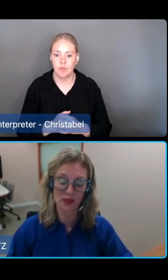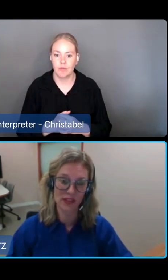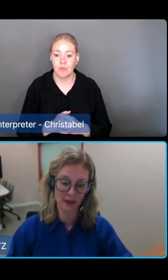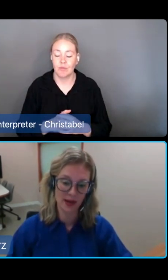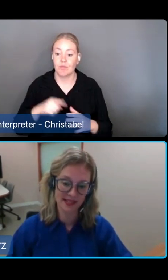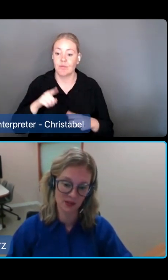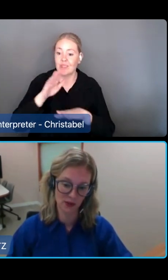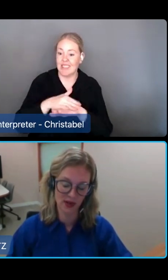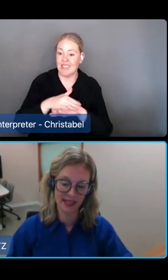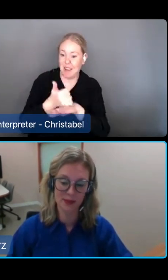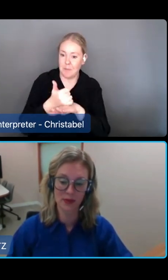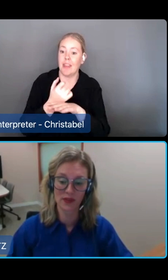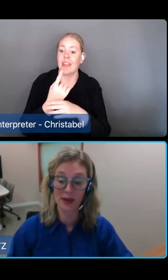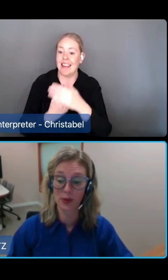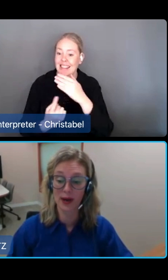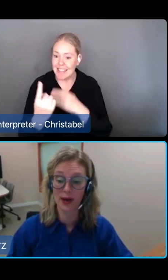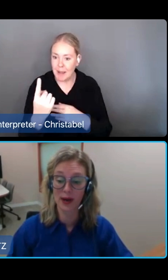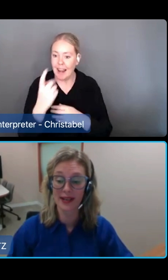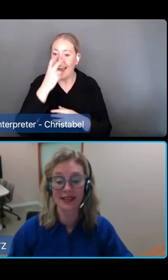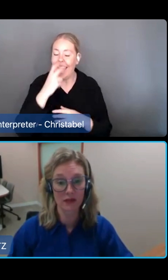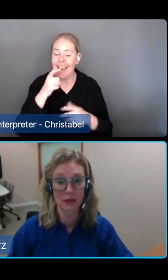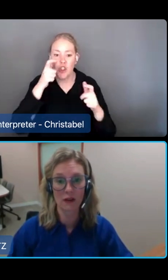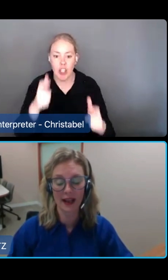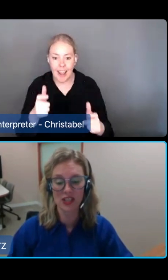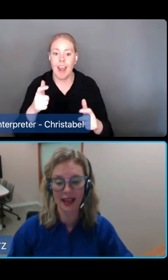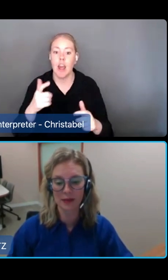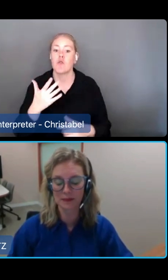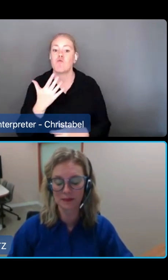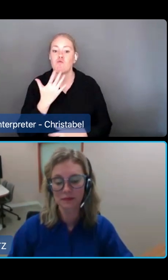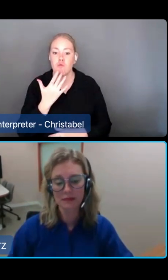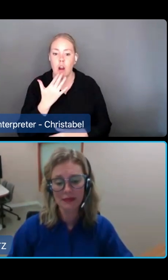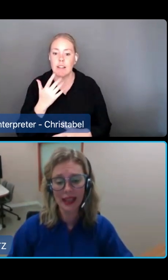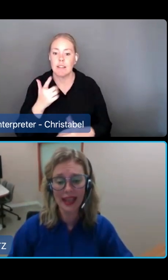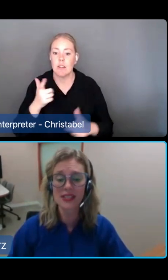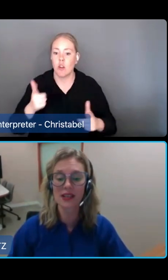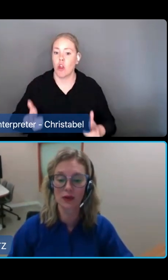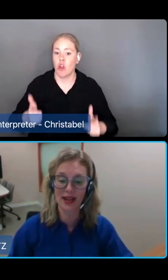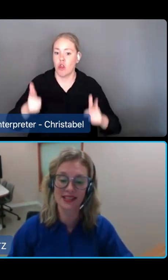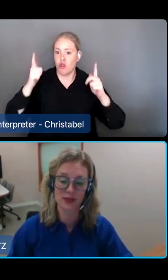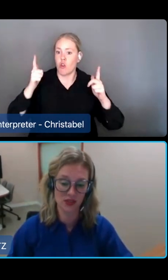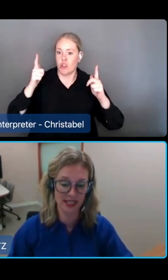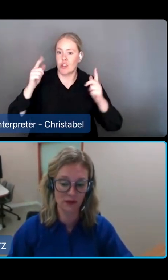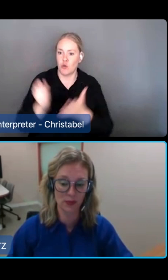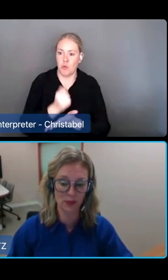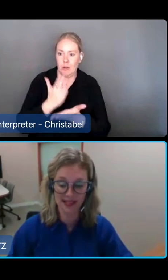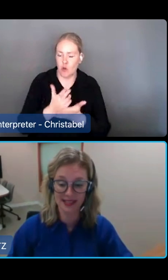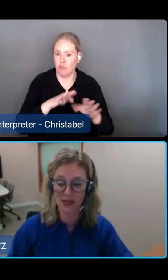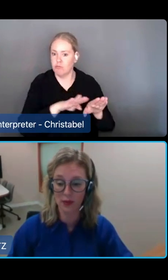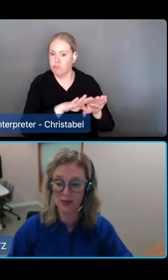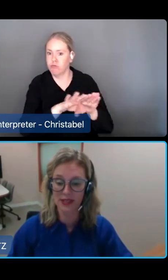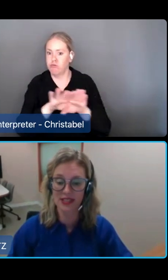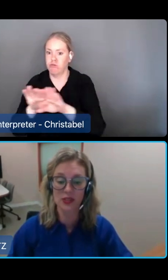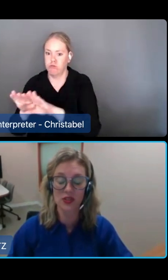Health and Aged Care Pricing Authority to provide pricing advice to government on aged care and revised the restrictive practices